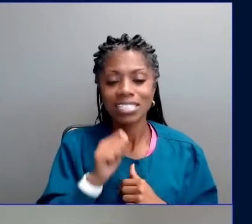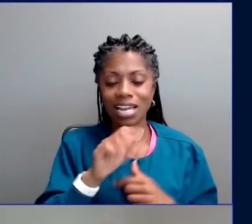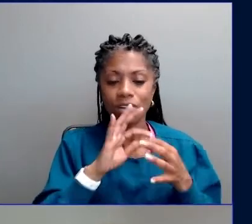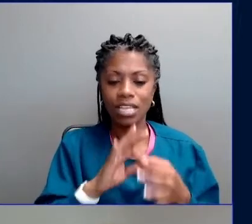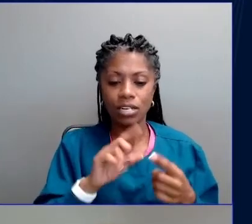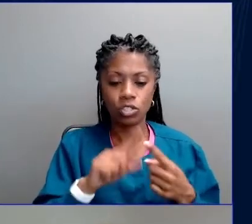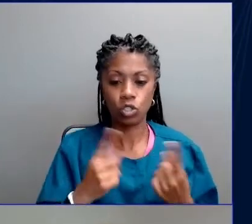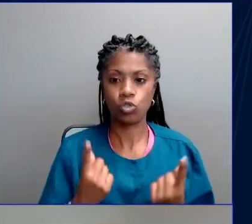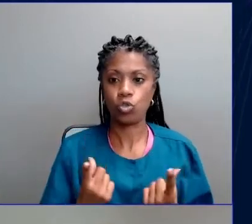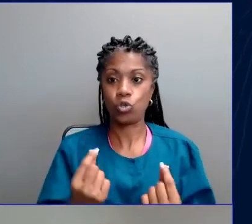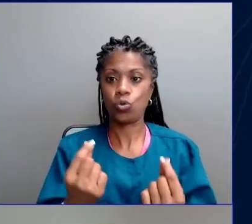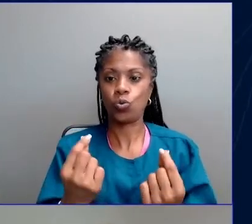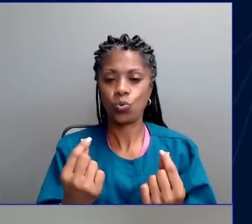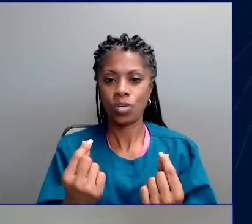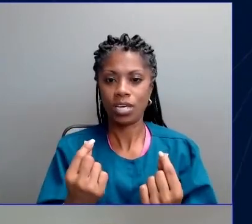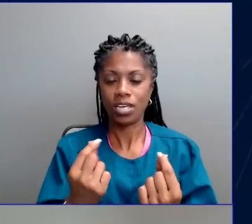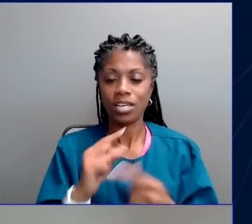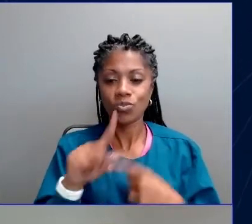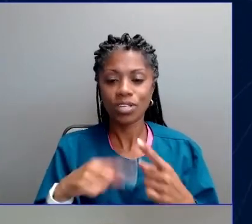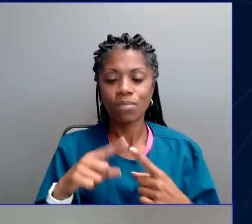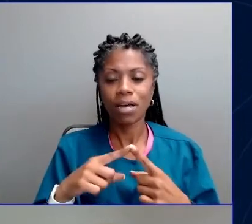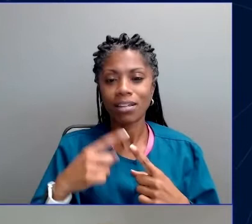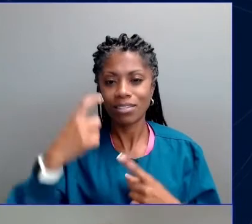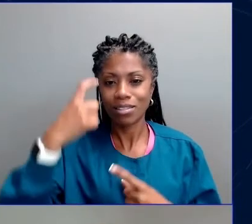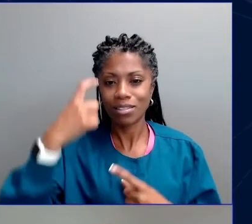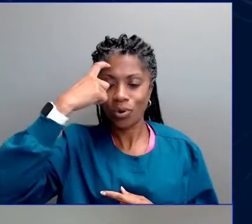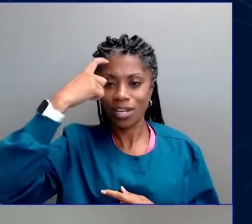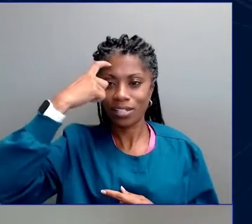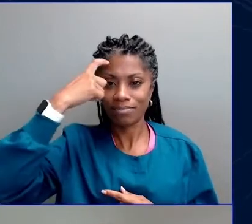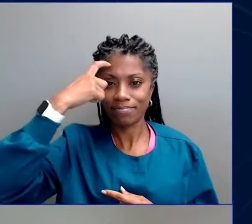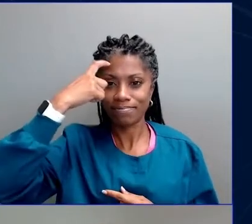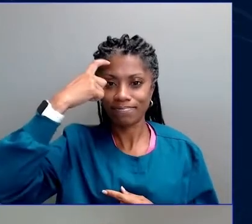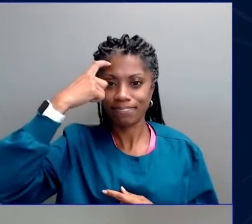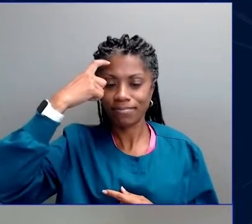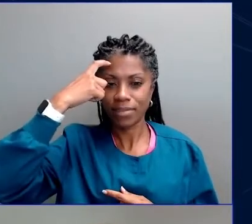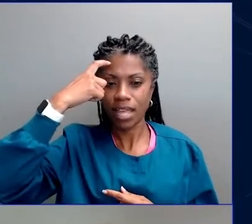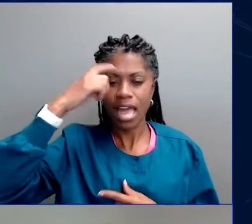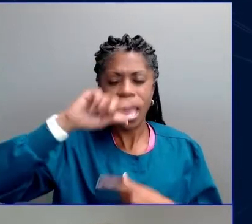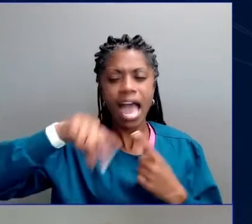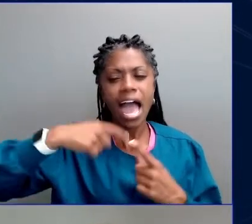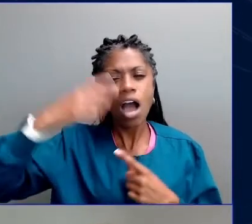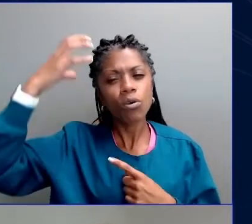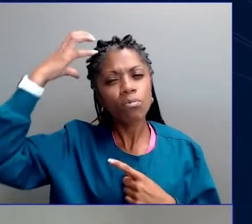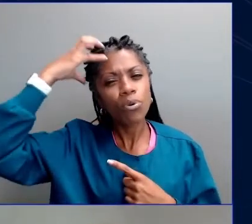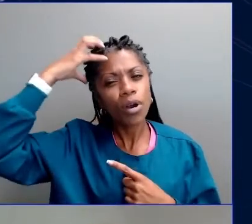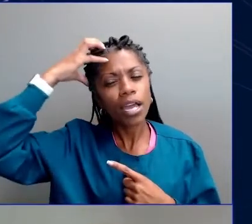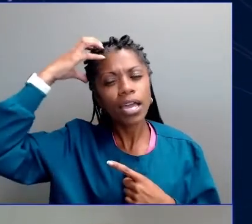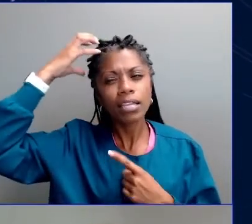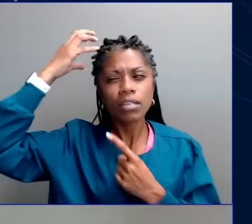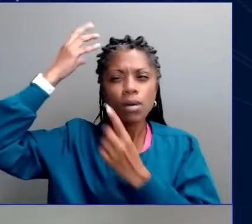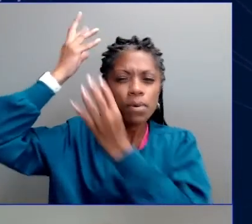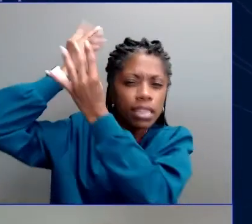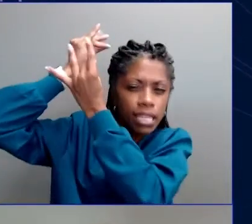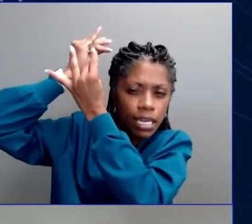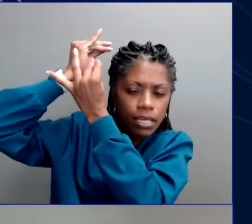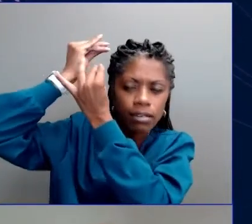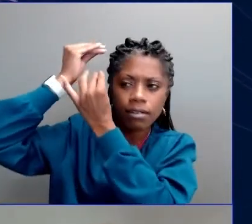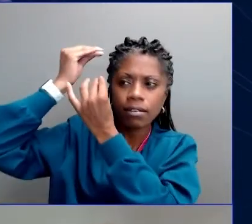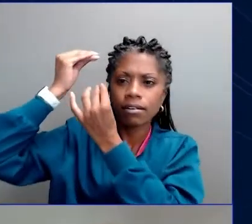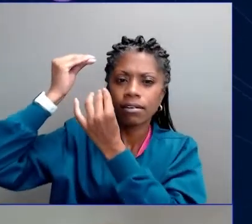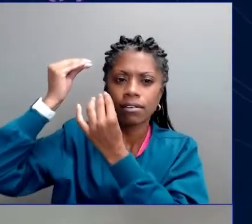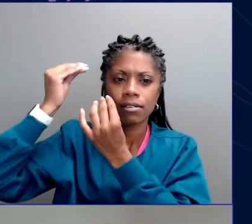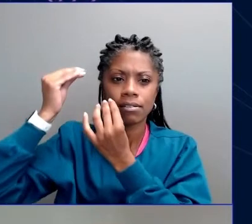specifically psychological distance, solution aversion, and our massive lack